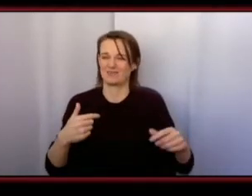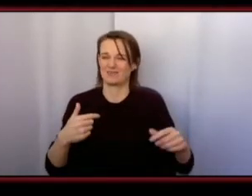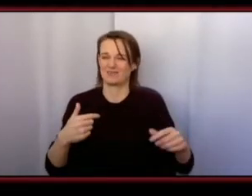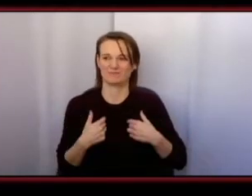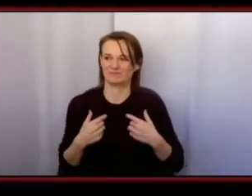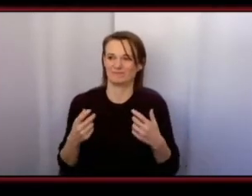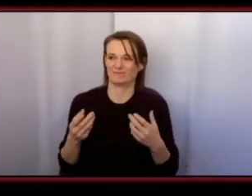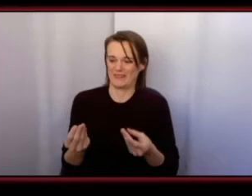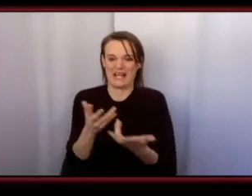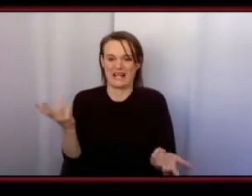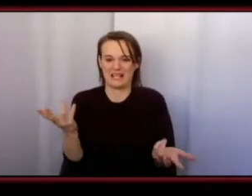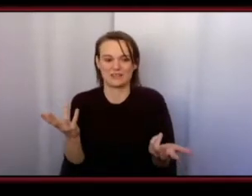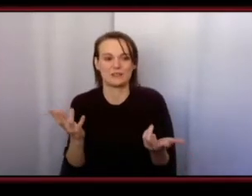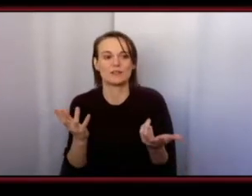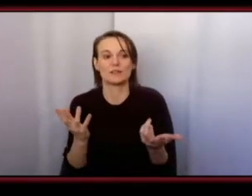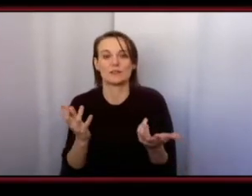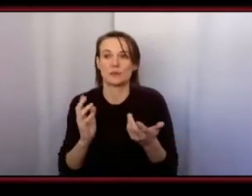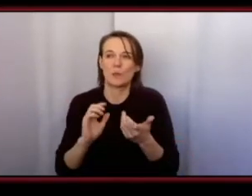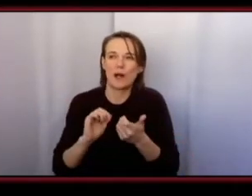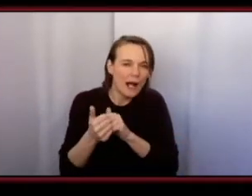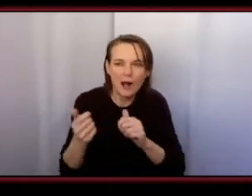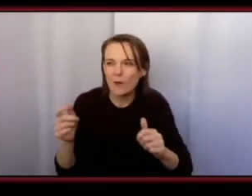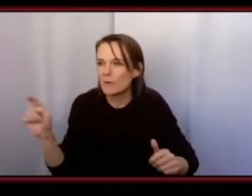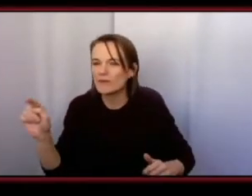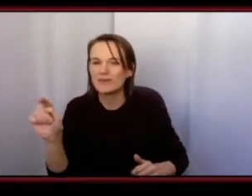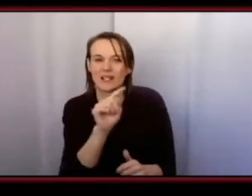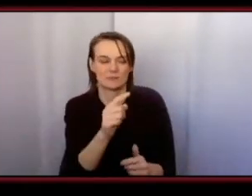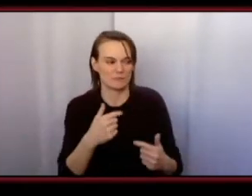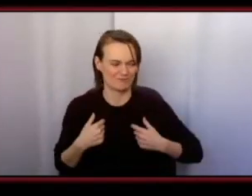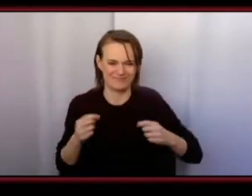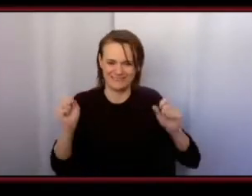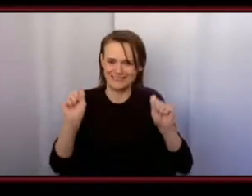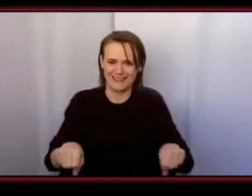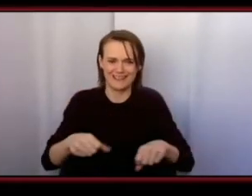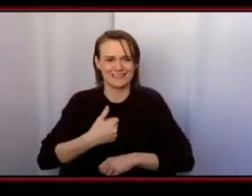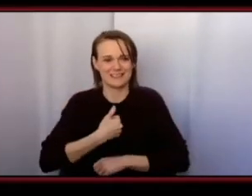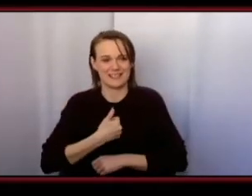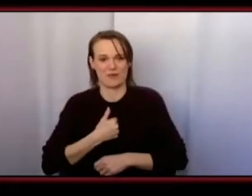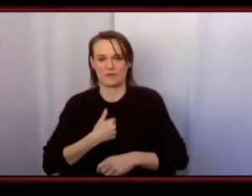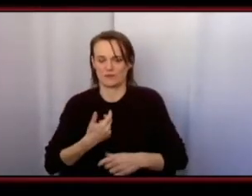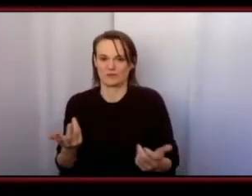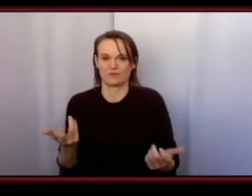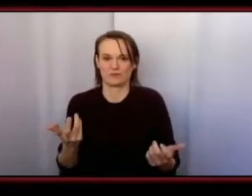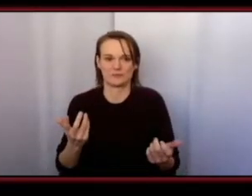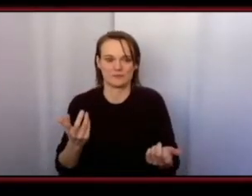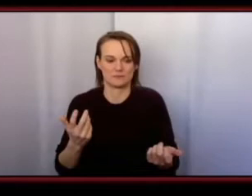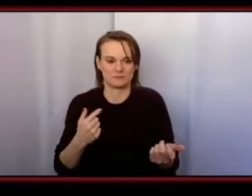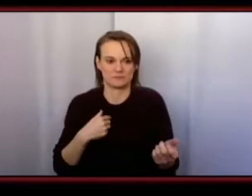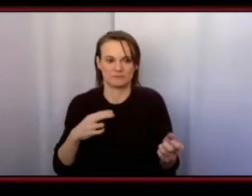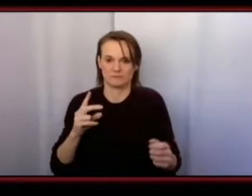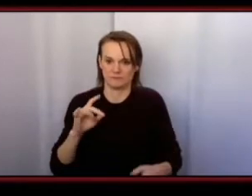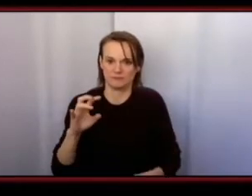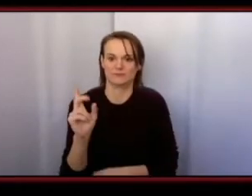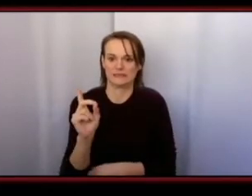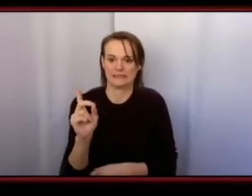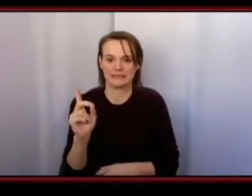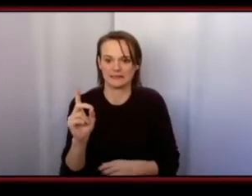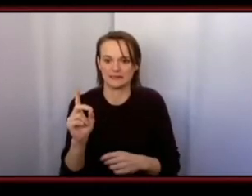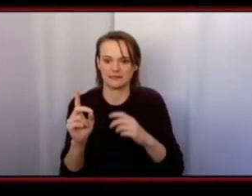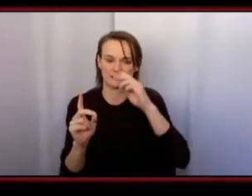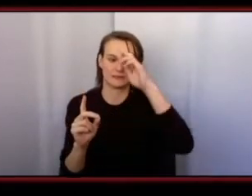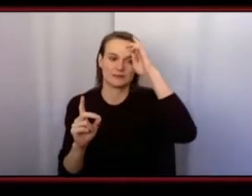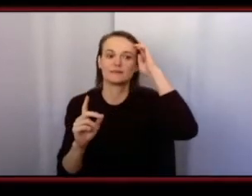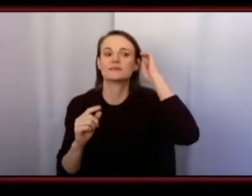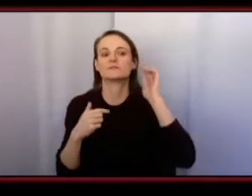so how can i make that happen and i realized i could make that happen i didn't have to wait for someone else so once i realized that once i